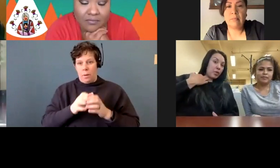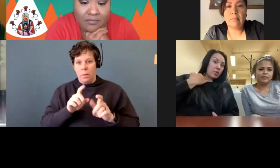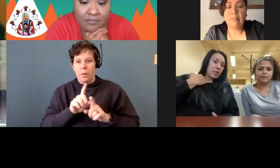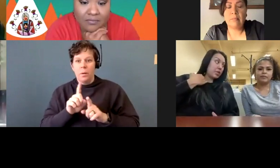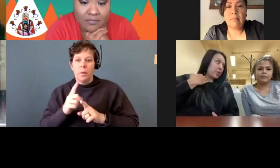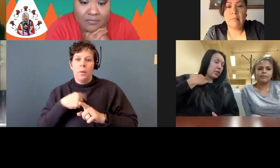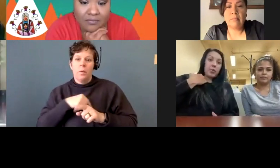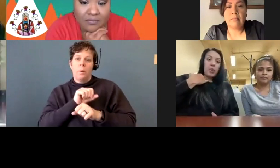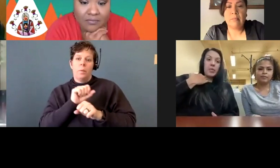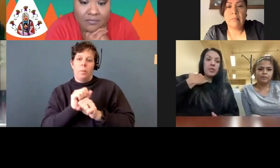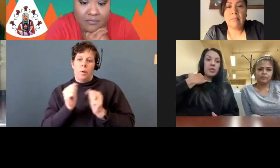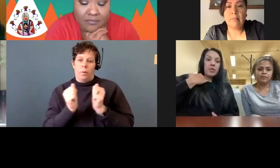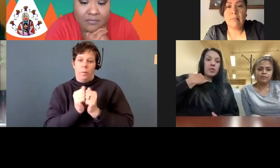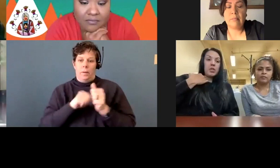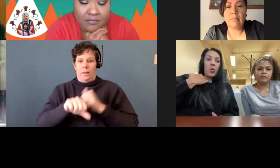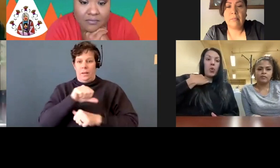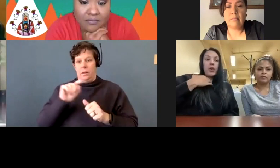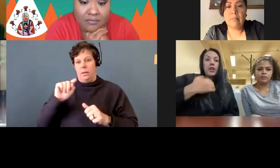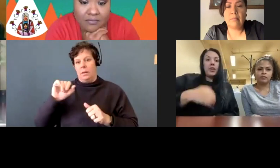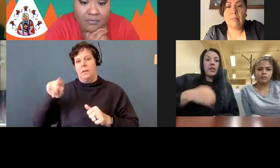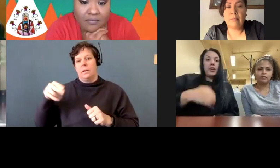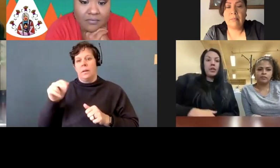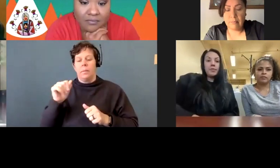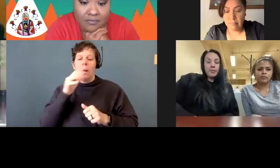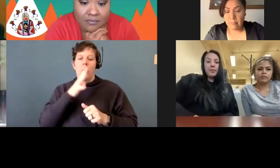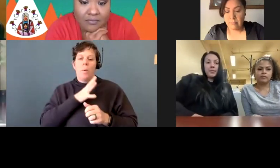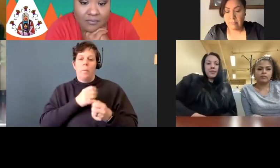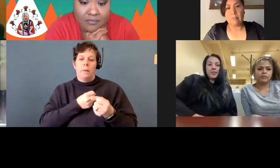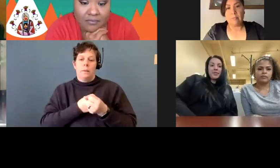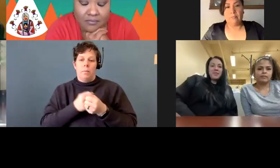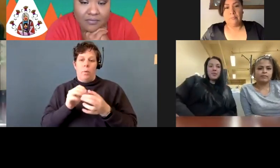we work alongside each other. I'm the women's, uh, support coordinator here.